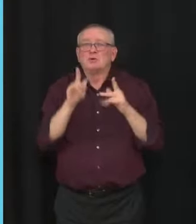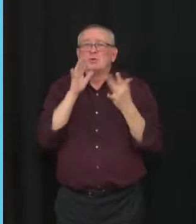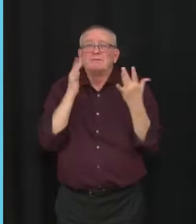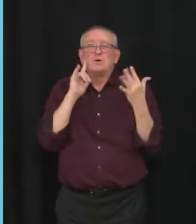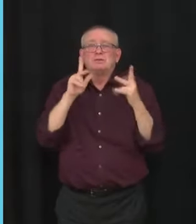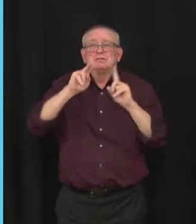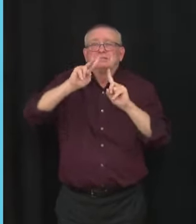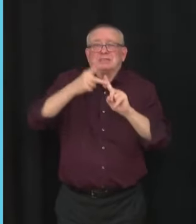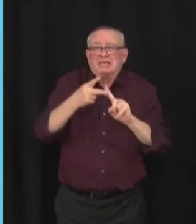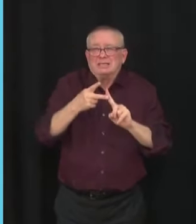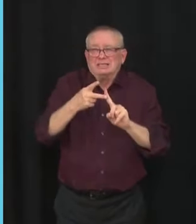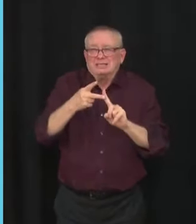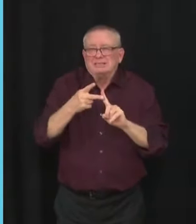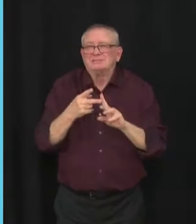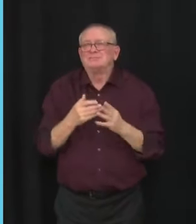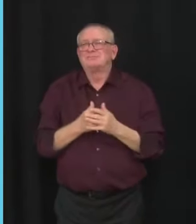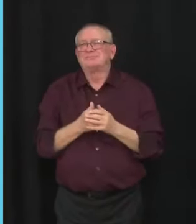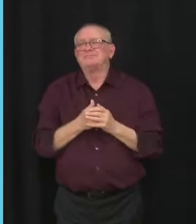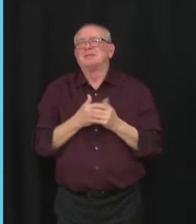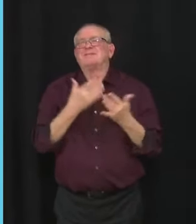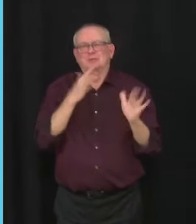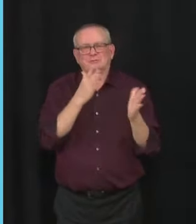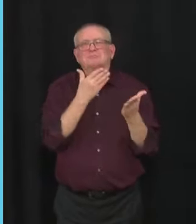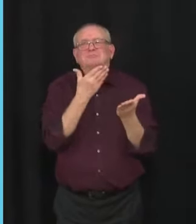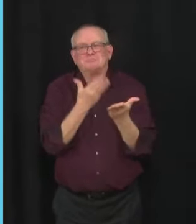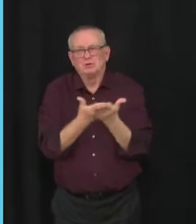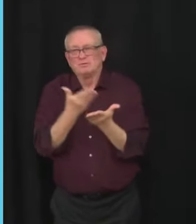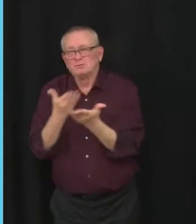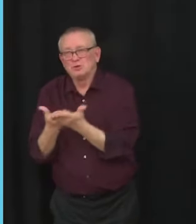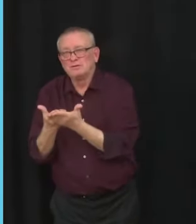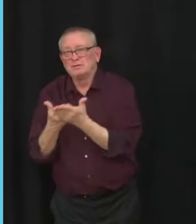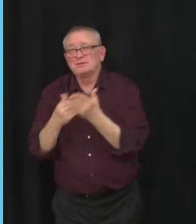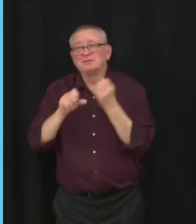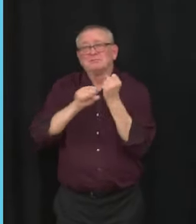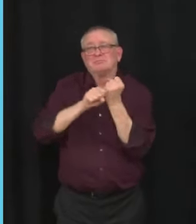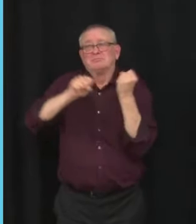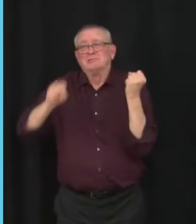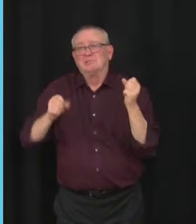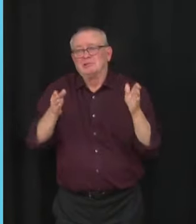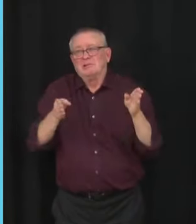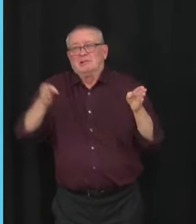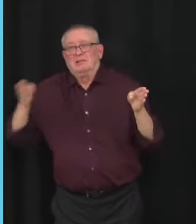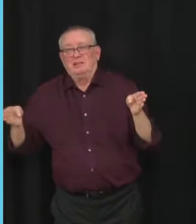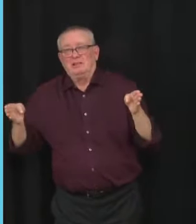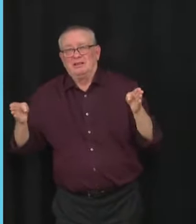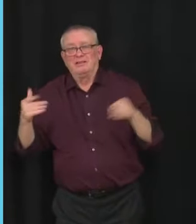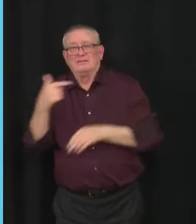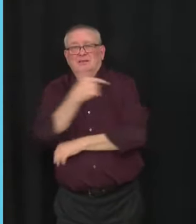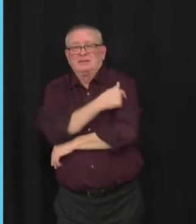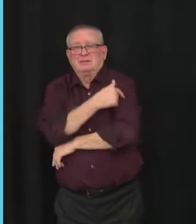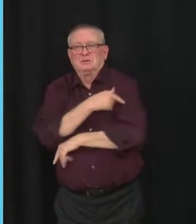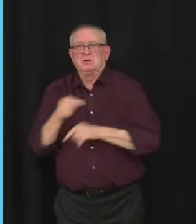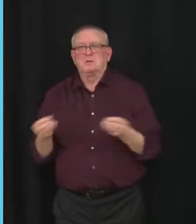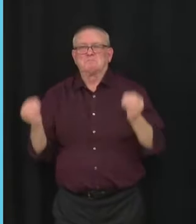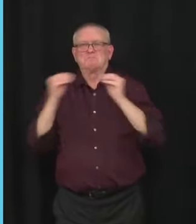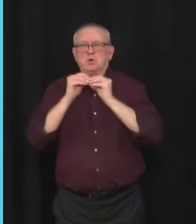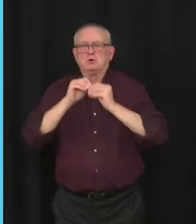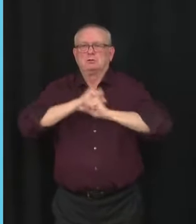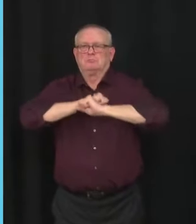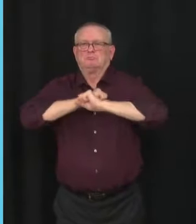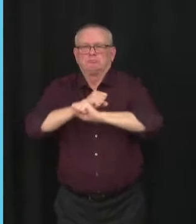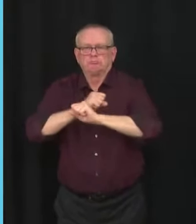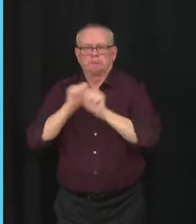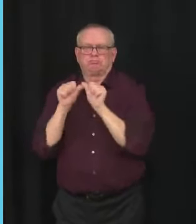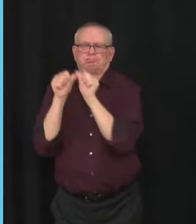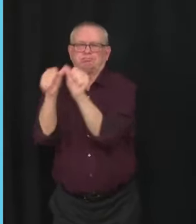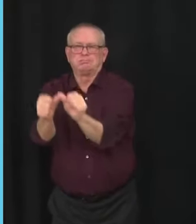Evidence shows that a longer interval between doses can result in higher vaccine effectiveness that may also last longer. This